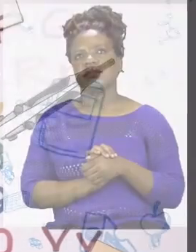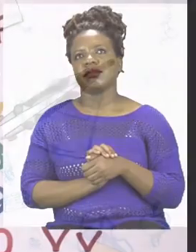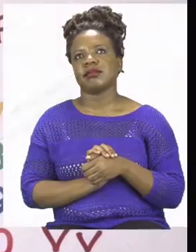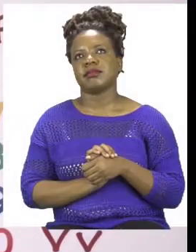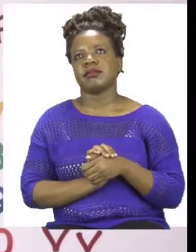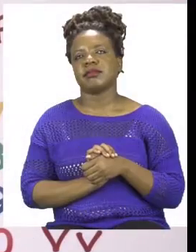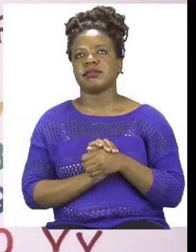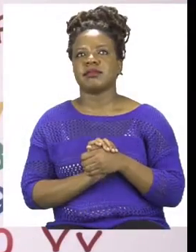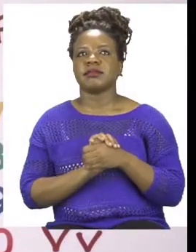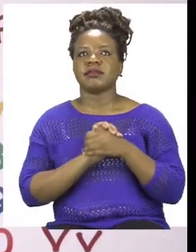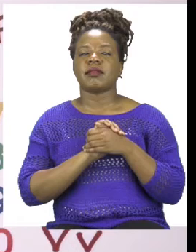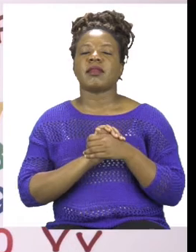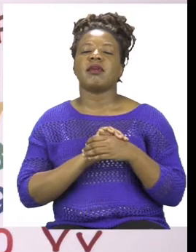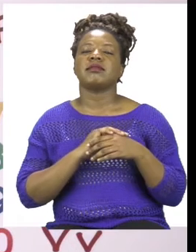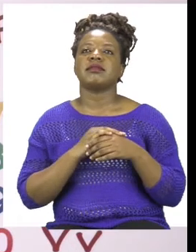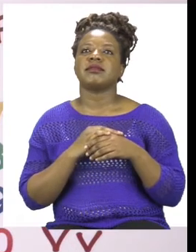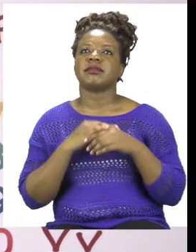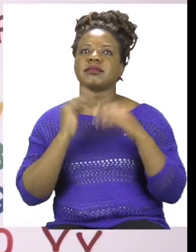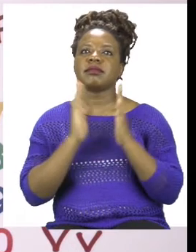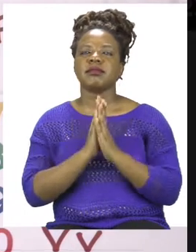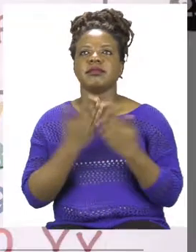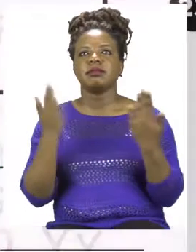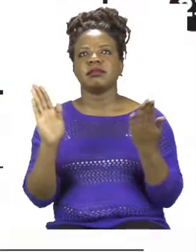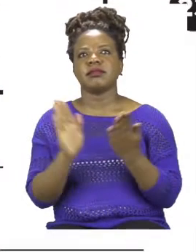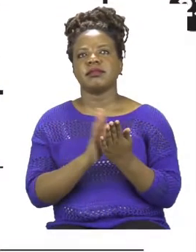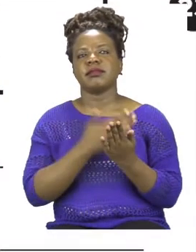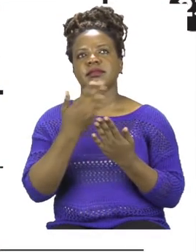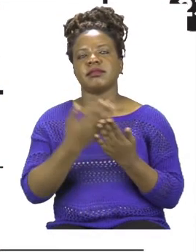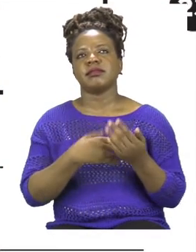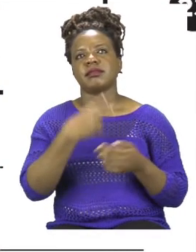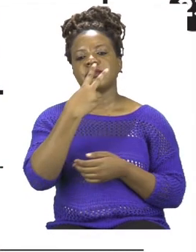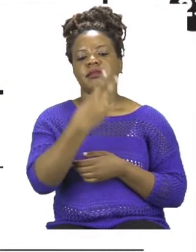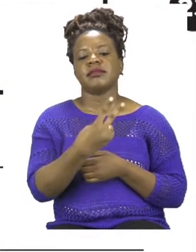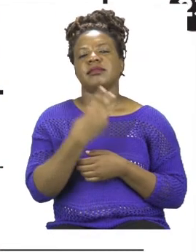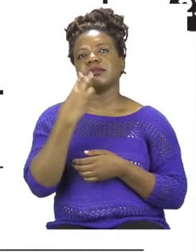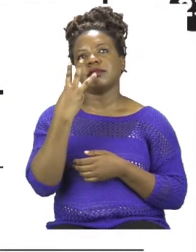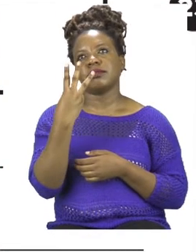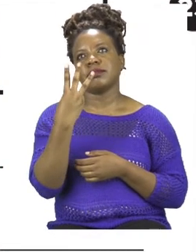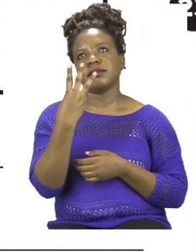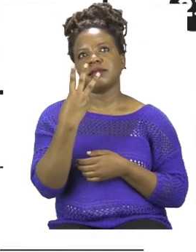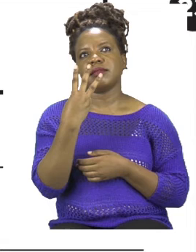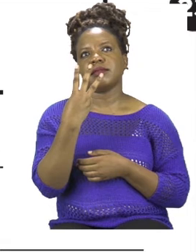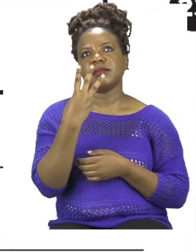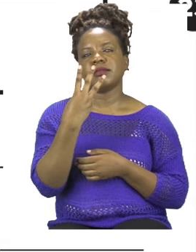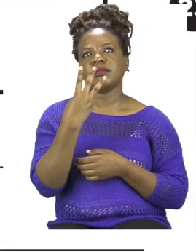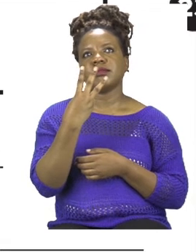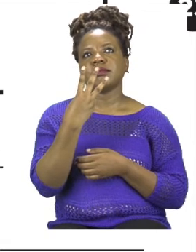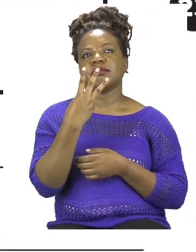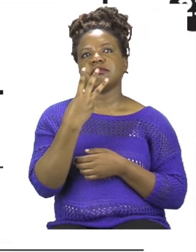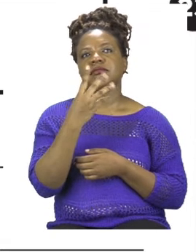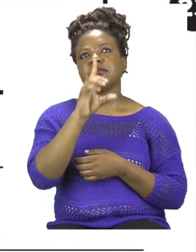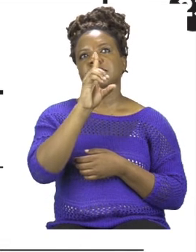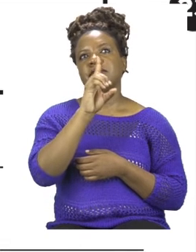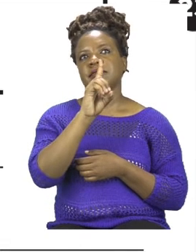Let's start our lesson today by going to page 23. On page 23 we will be doubling